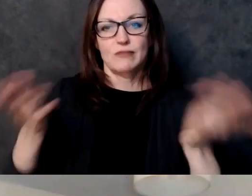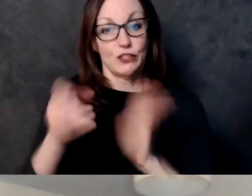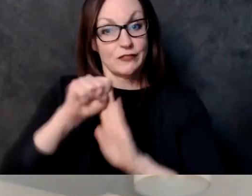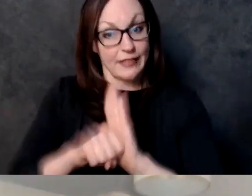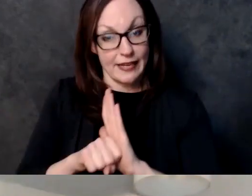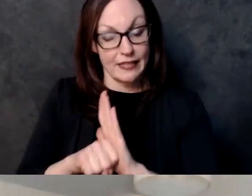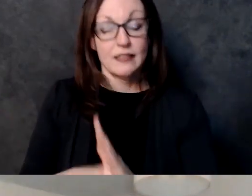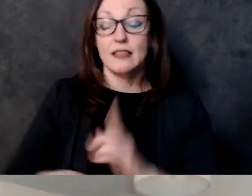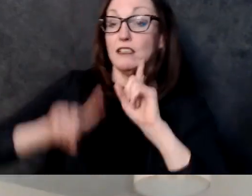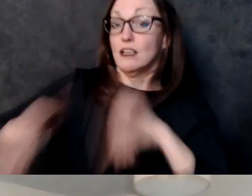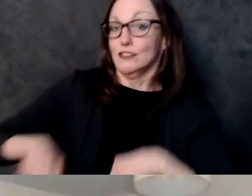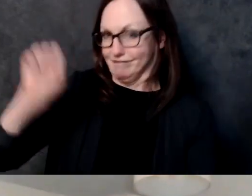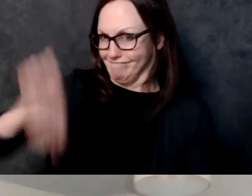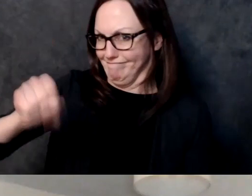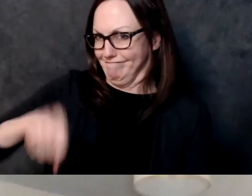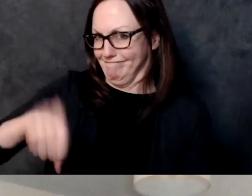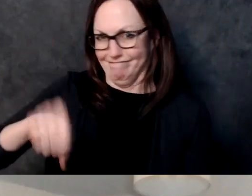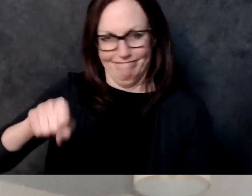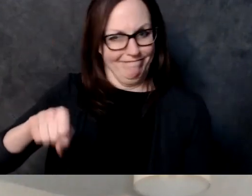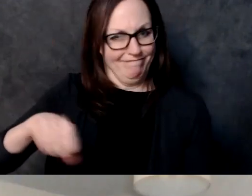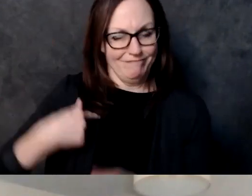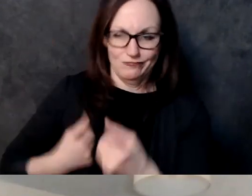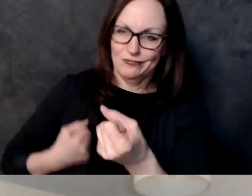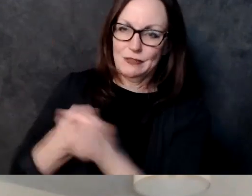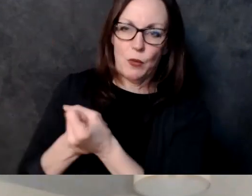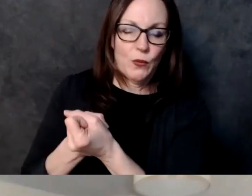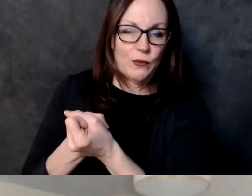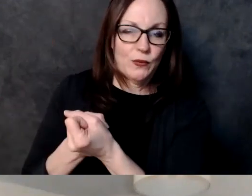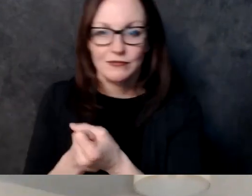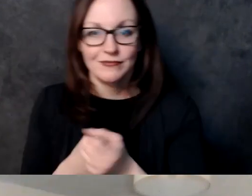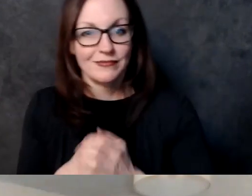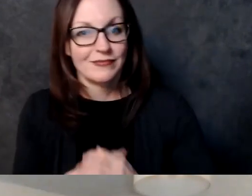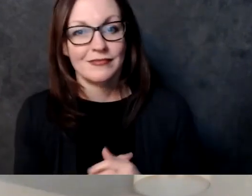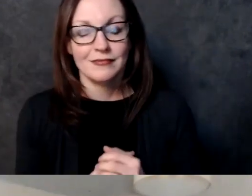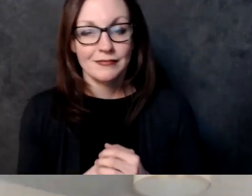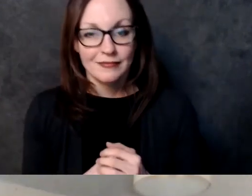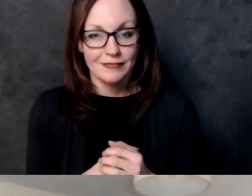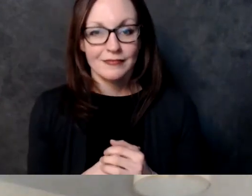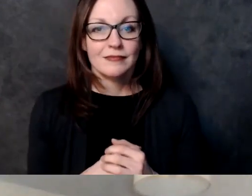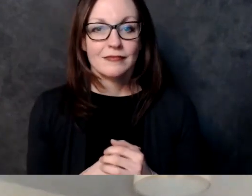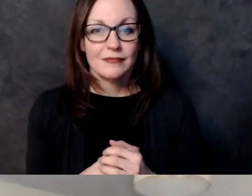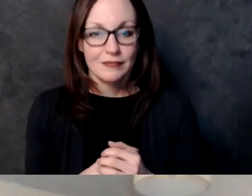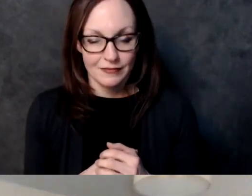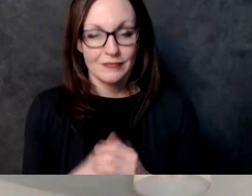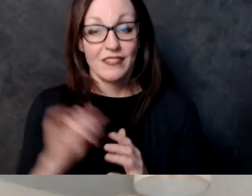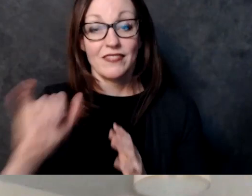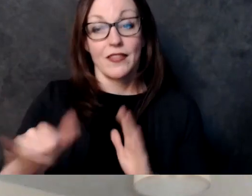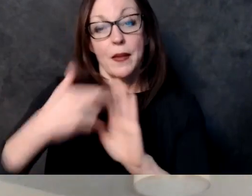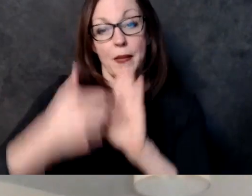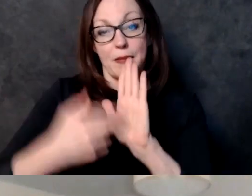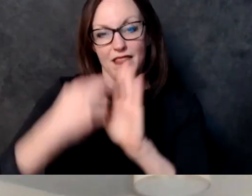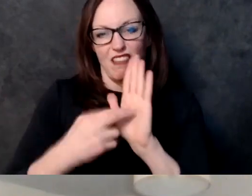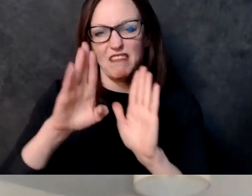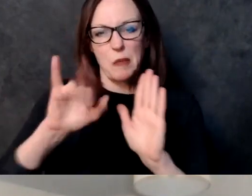main sponsors of of a few uh in the senate um for medical for recreational and for decriminalization